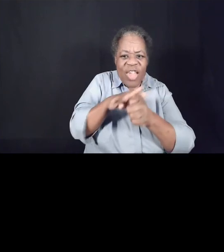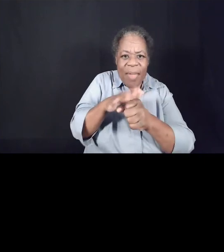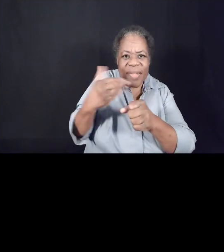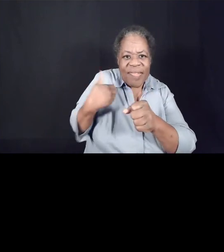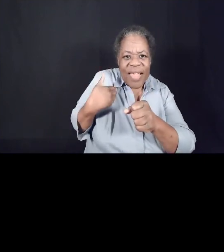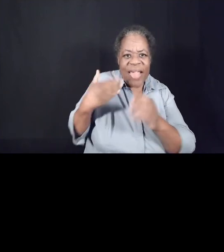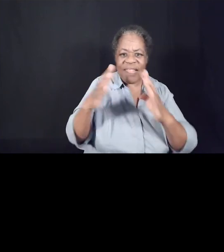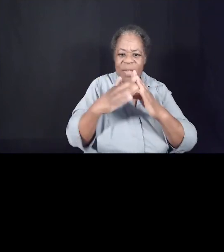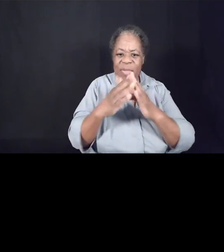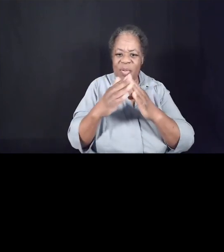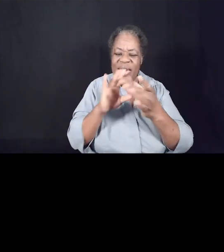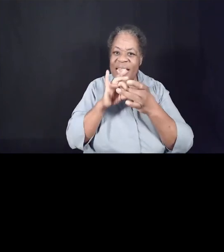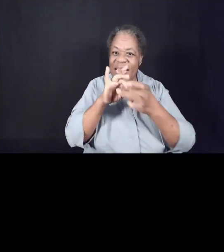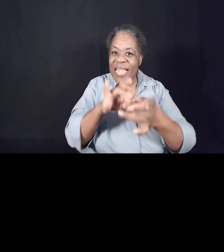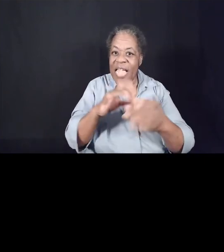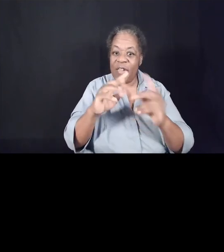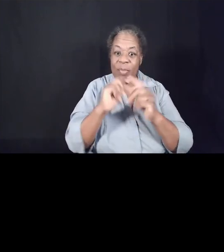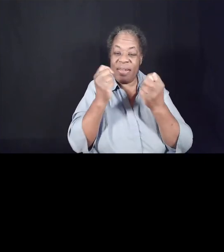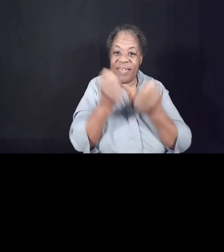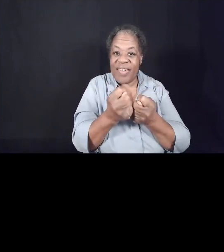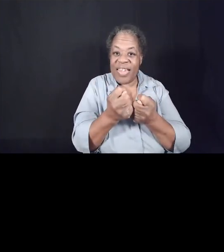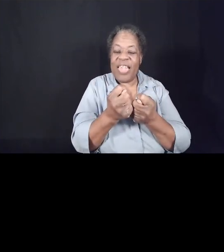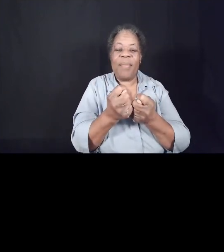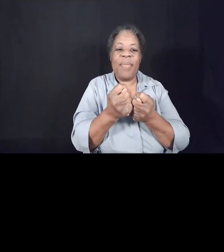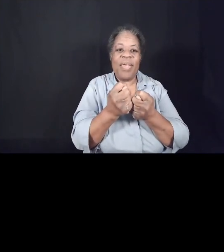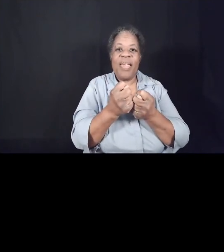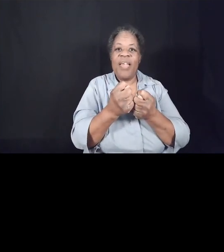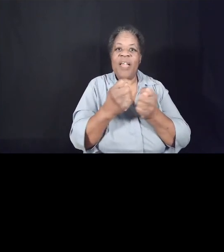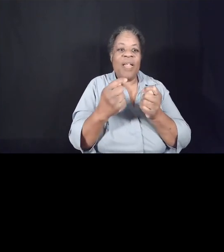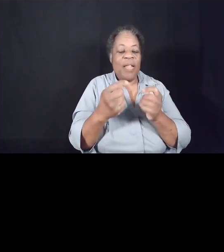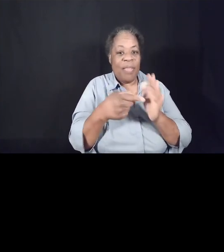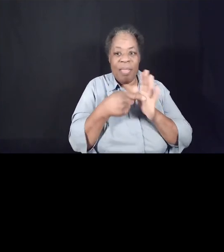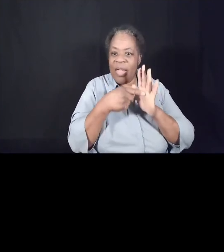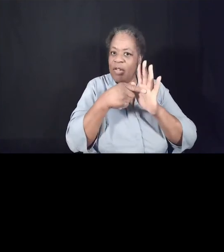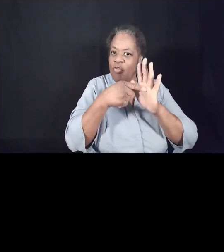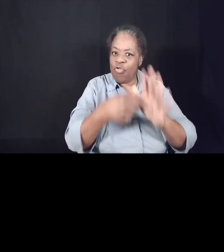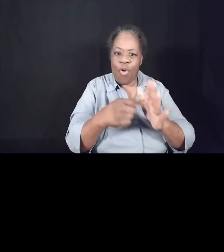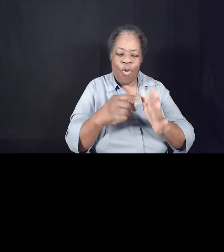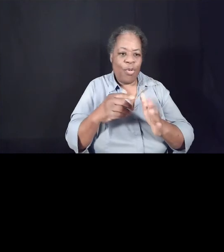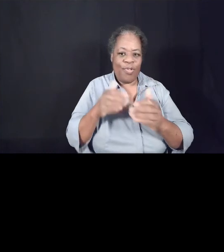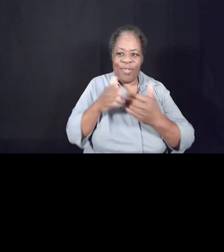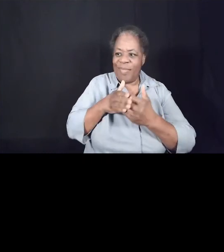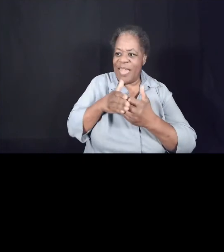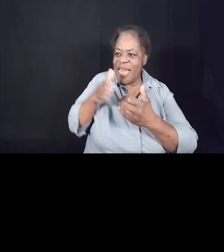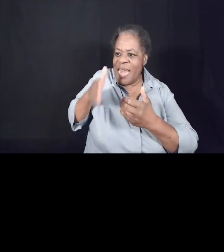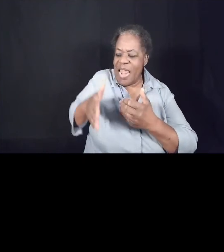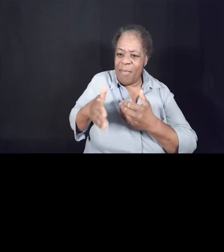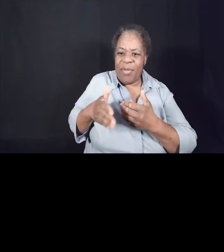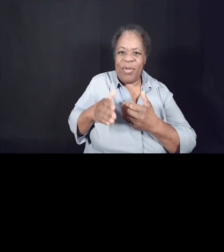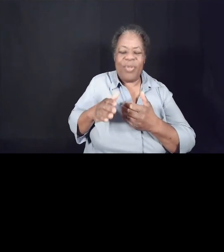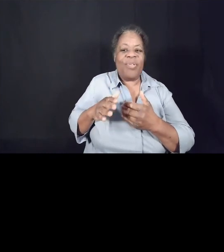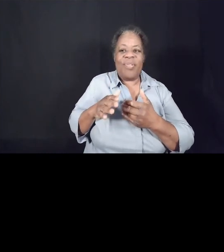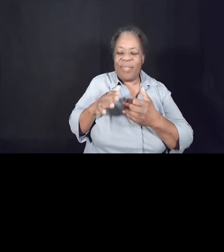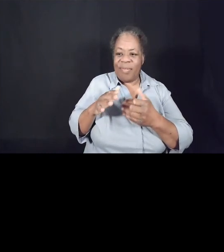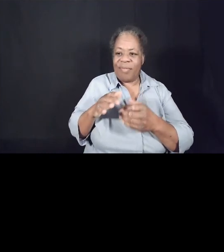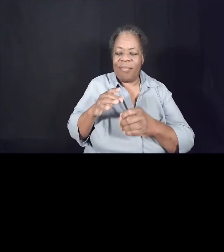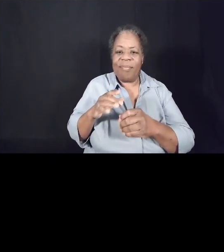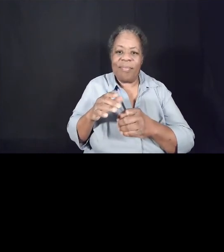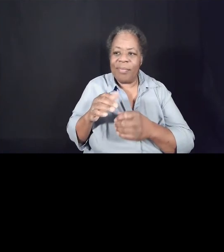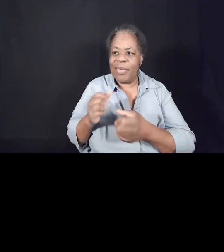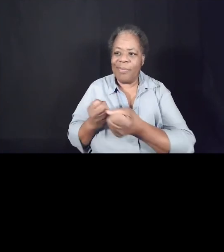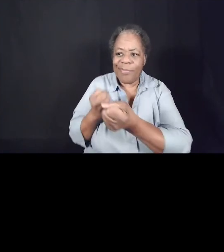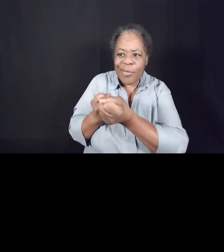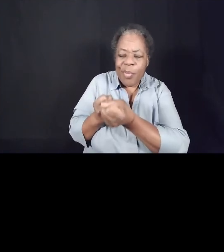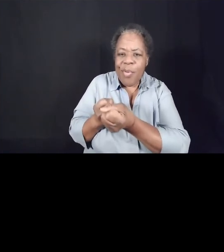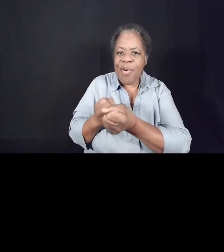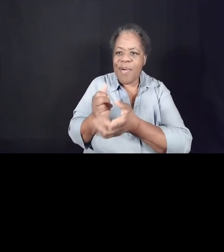team which expresses tangibly our commitment to our neighbors and our neighborhood? Just reach out to your